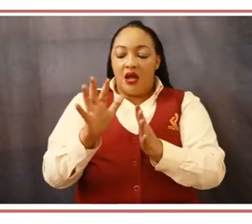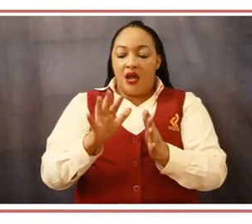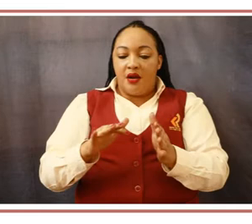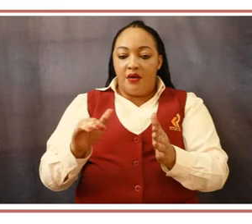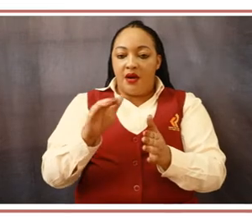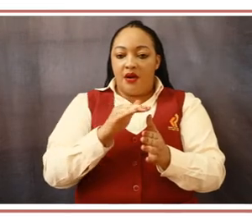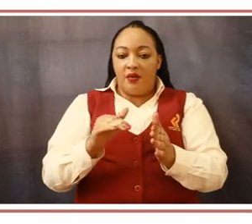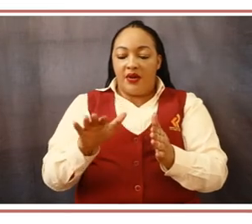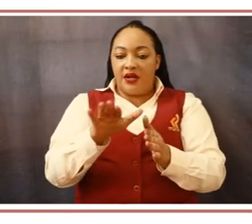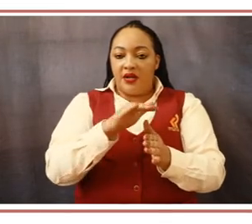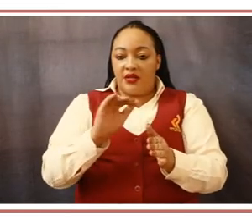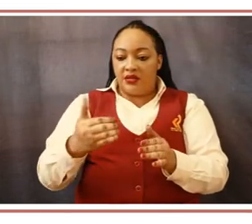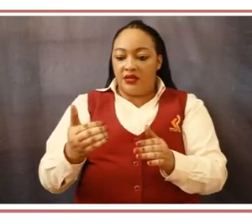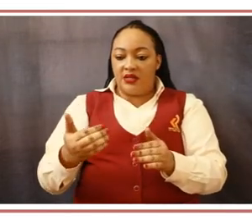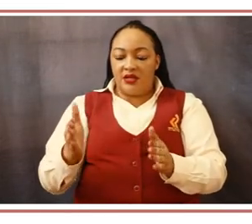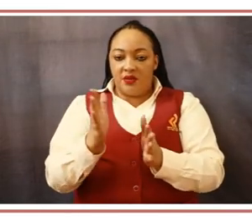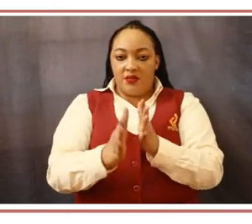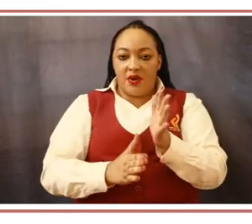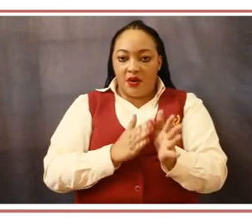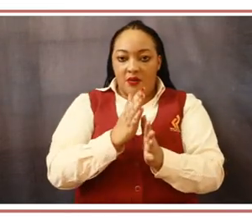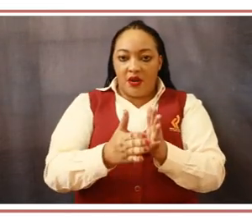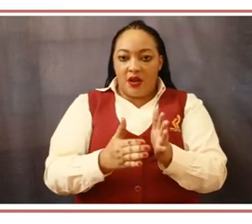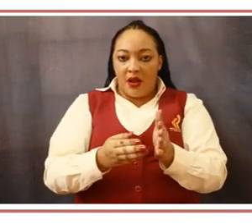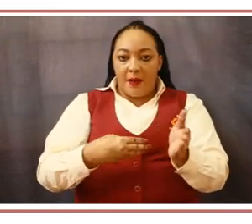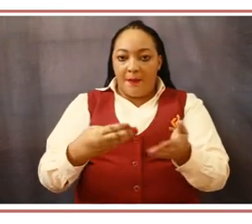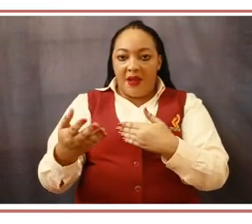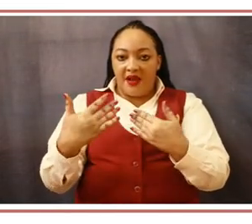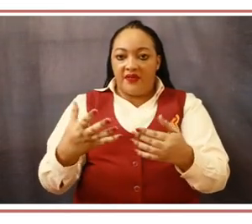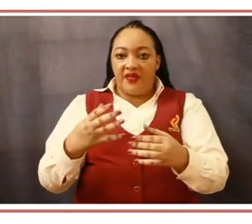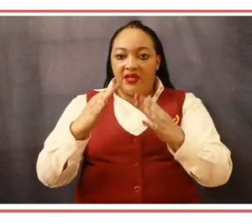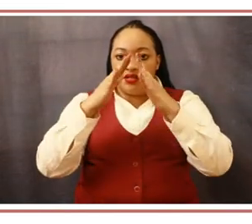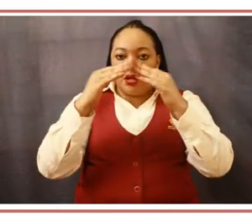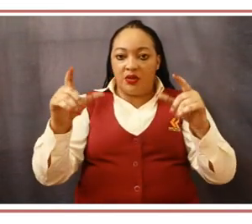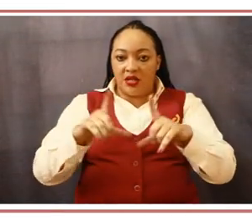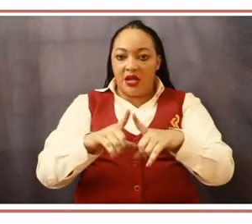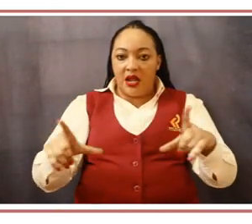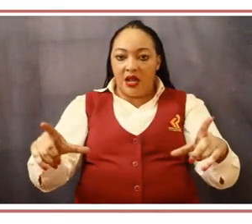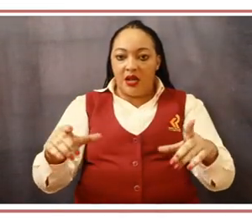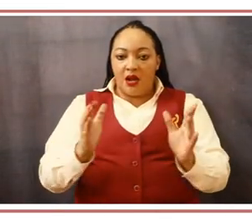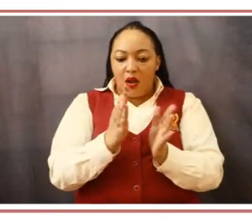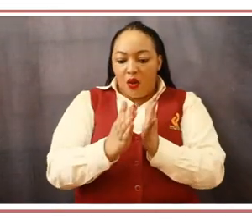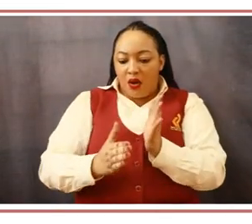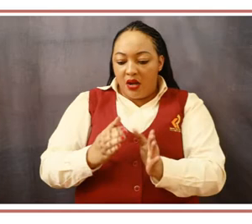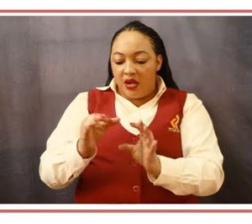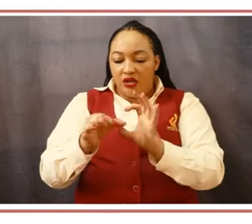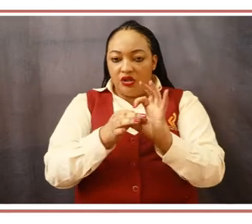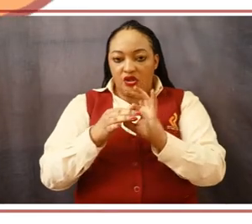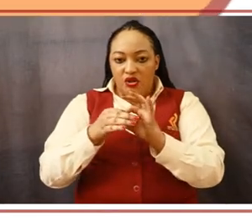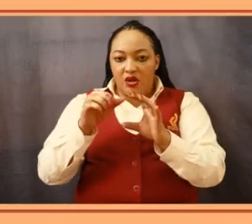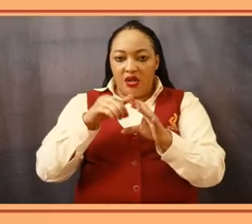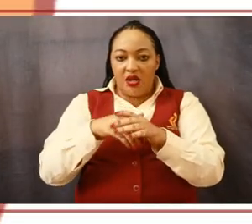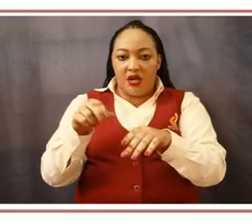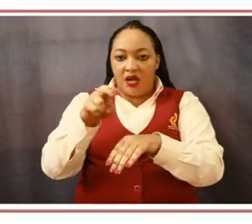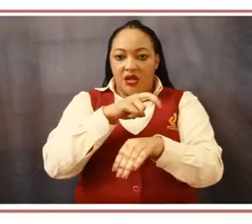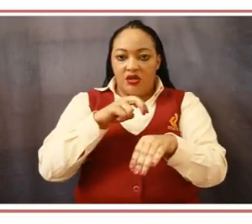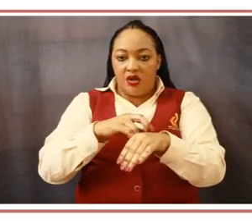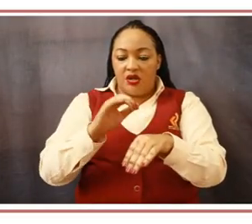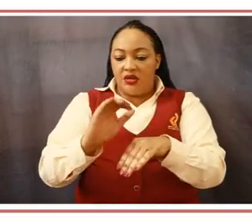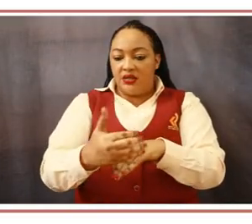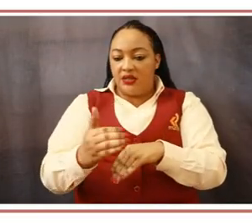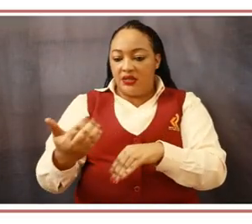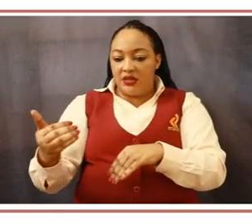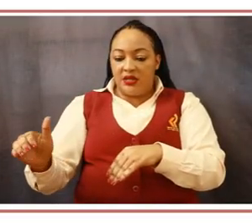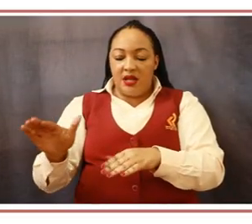Our mission, to develop an integrated rail network and provide efficient and safe rail services. Our